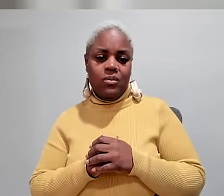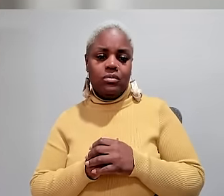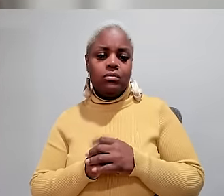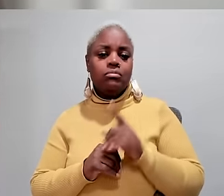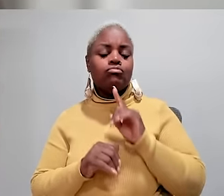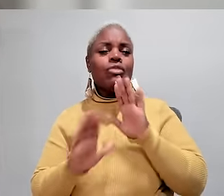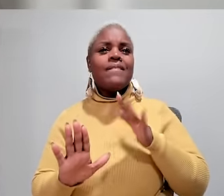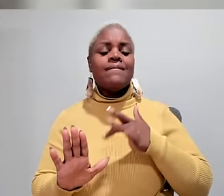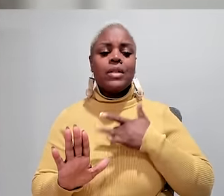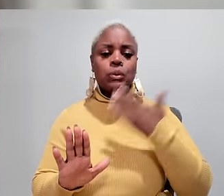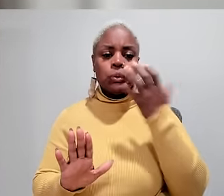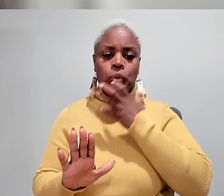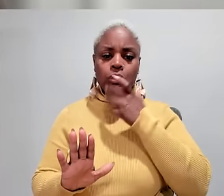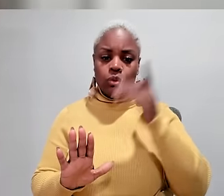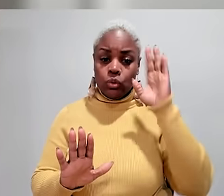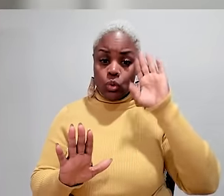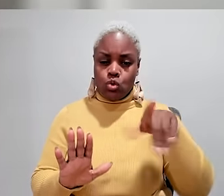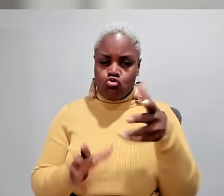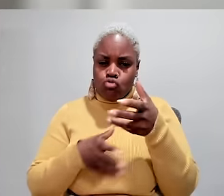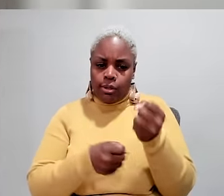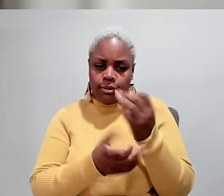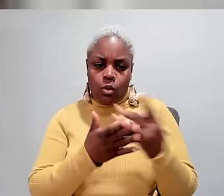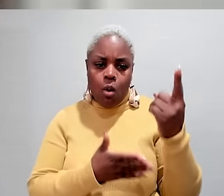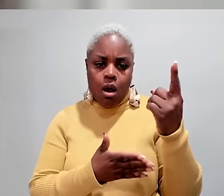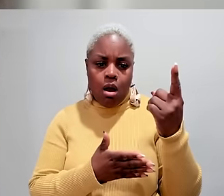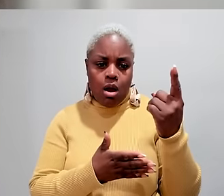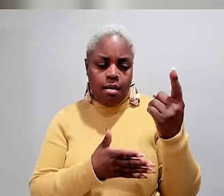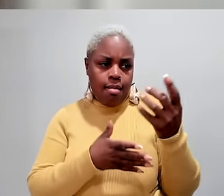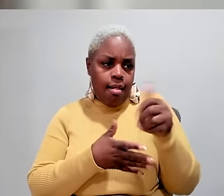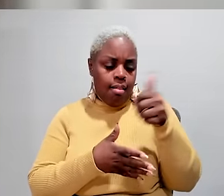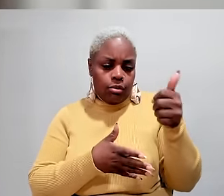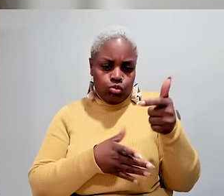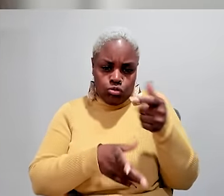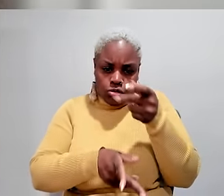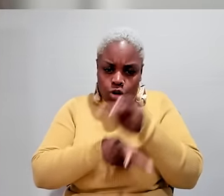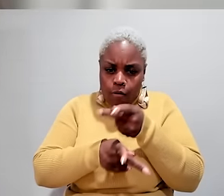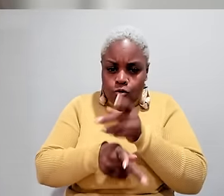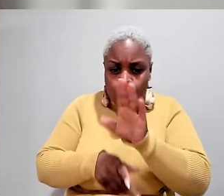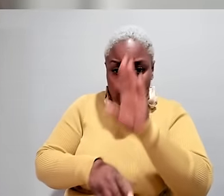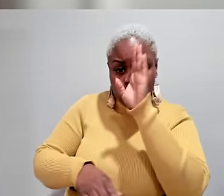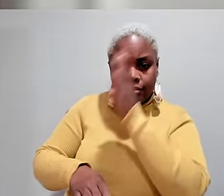there's such a great feeling when you know that you can, um,